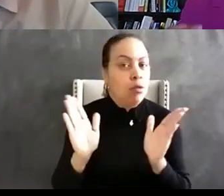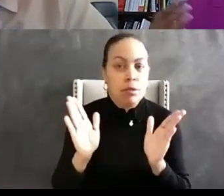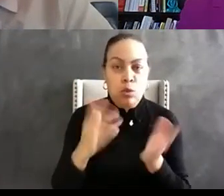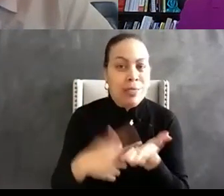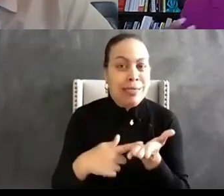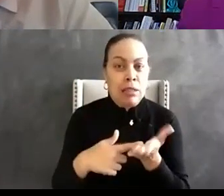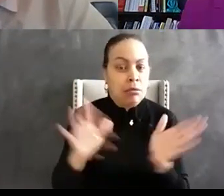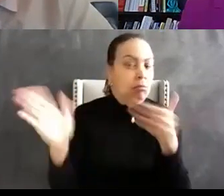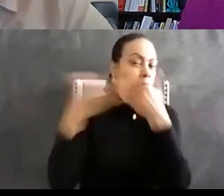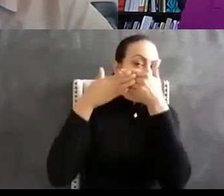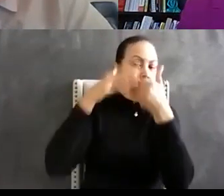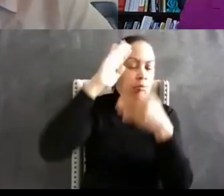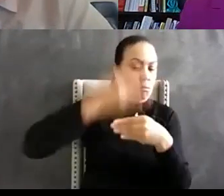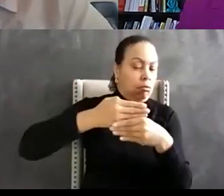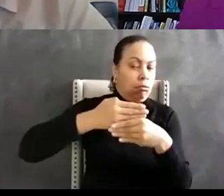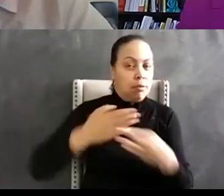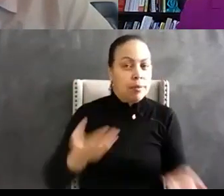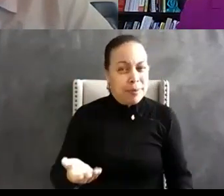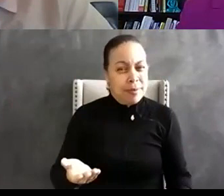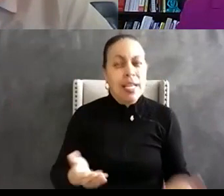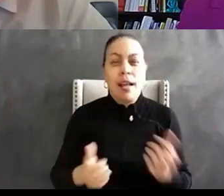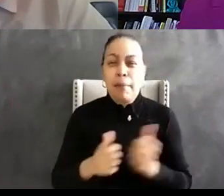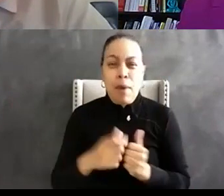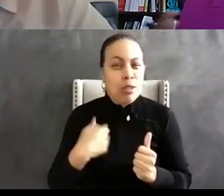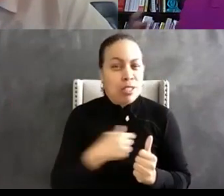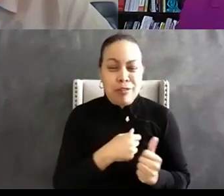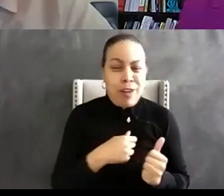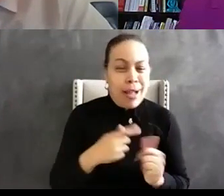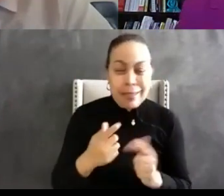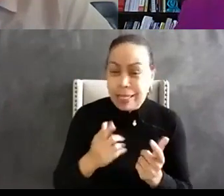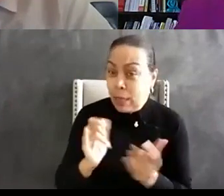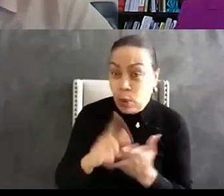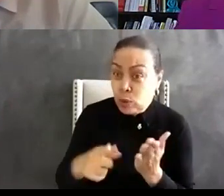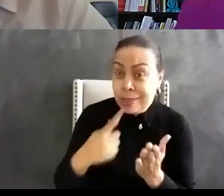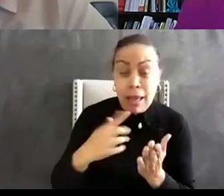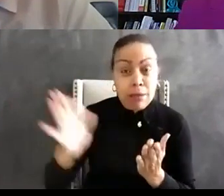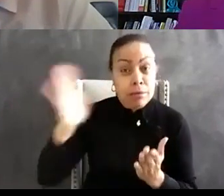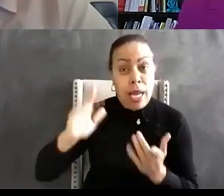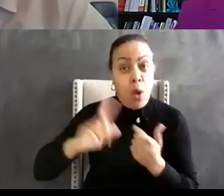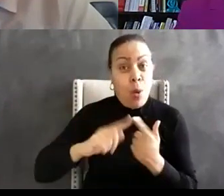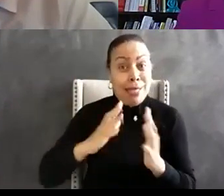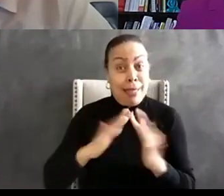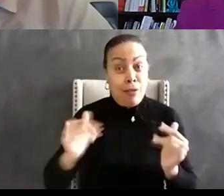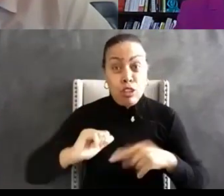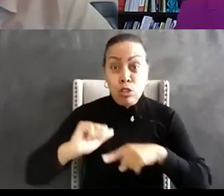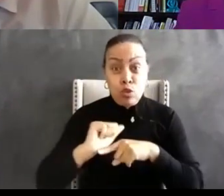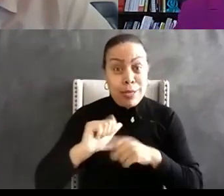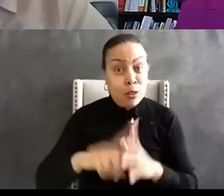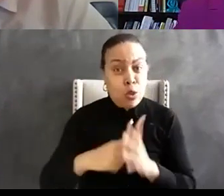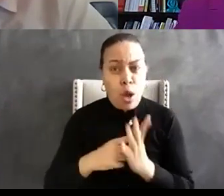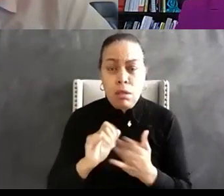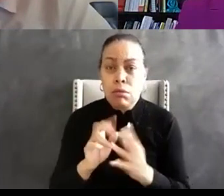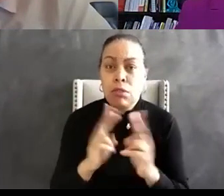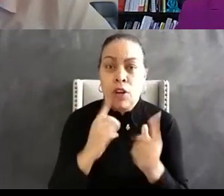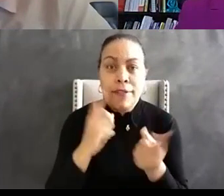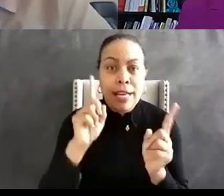I can go back and most of us can Dwayne you can too and so can you Faye when the early diversity trainings were extremely offensive right I mean we